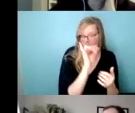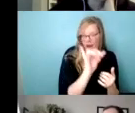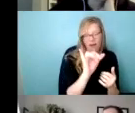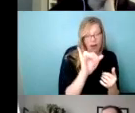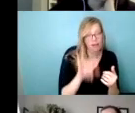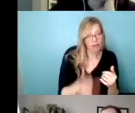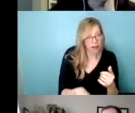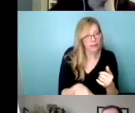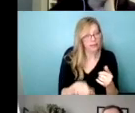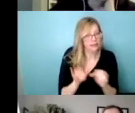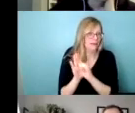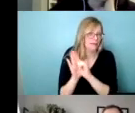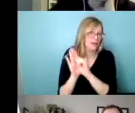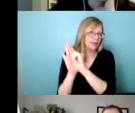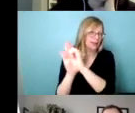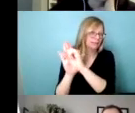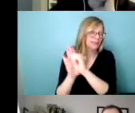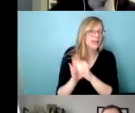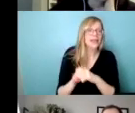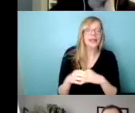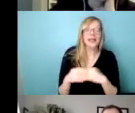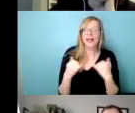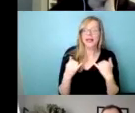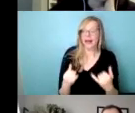So, uh, I'm not going to, uh,